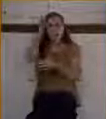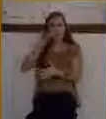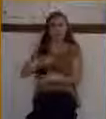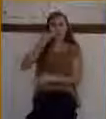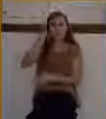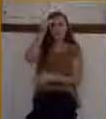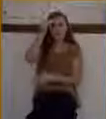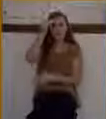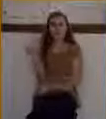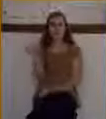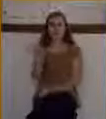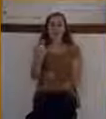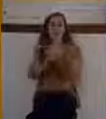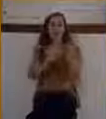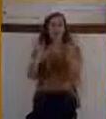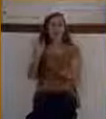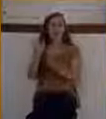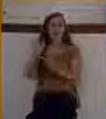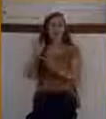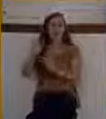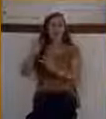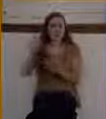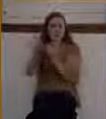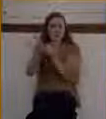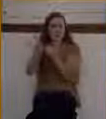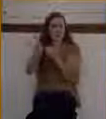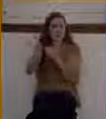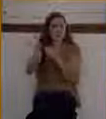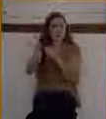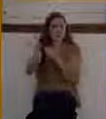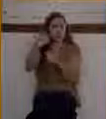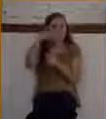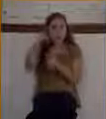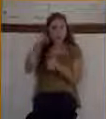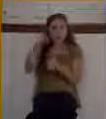him to the place of conviction. That was the moment that he needed to decide.